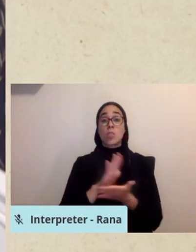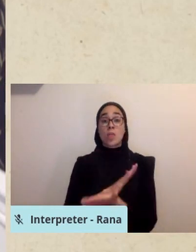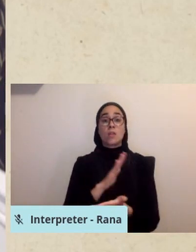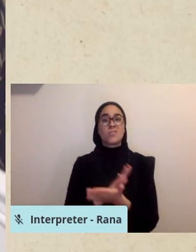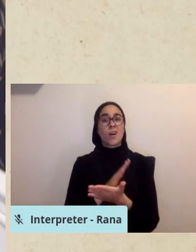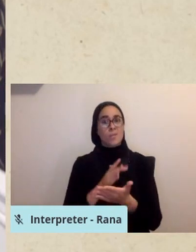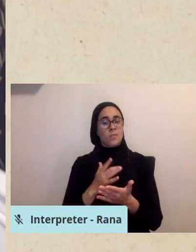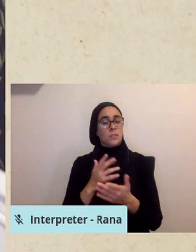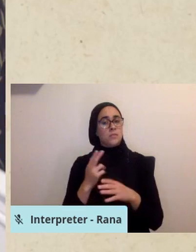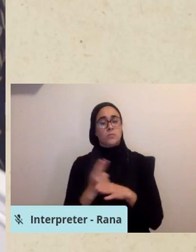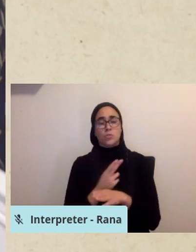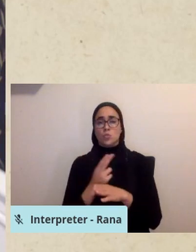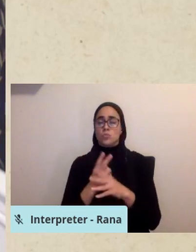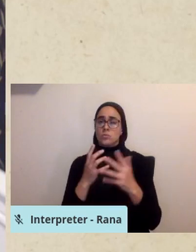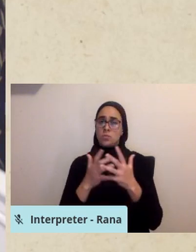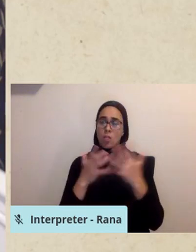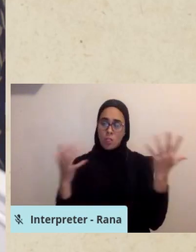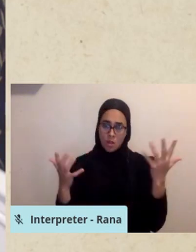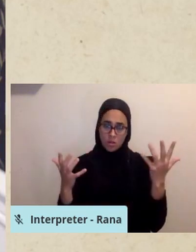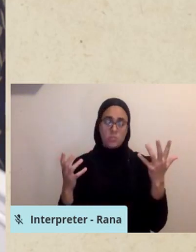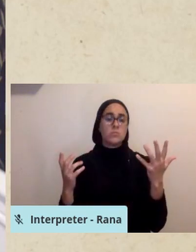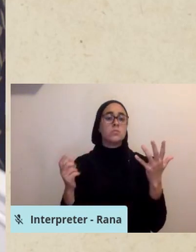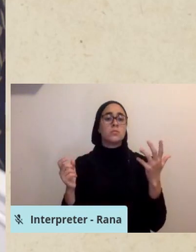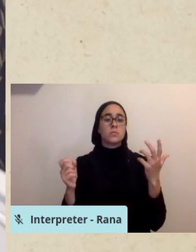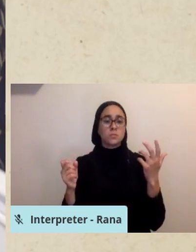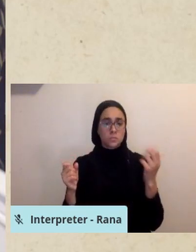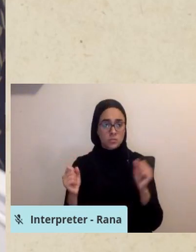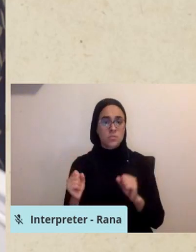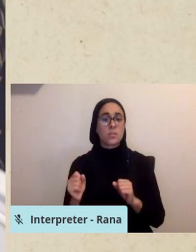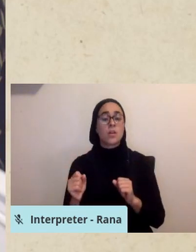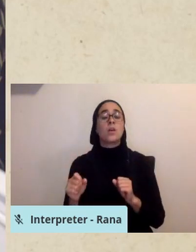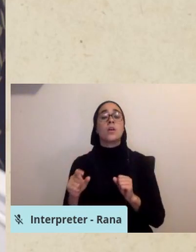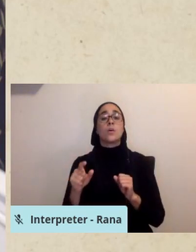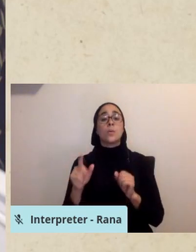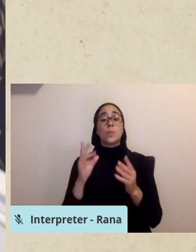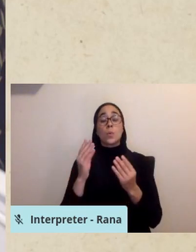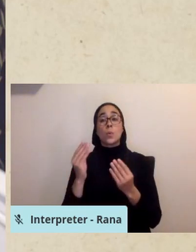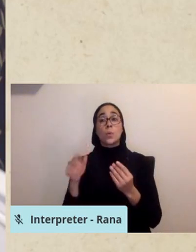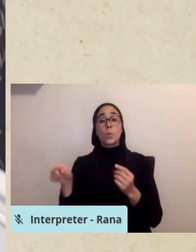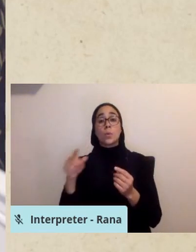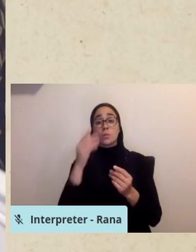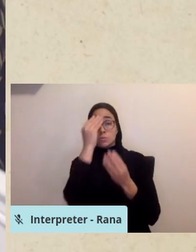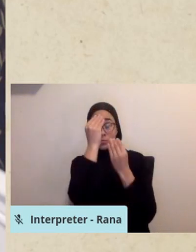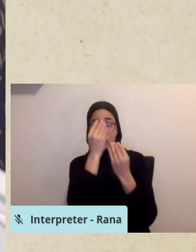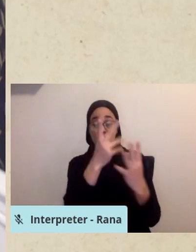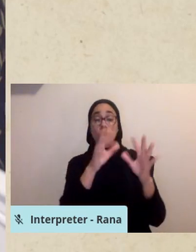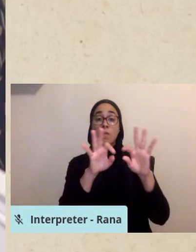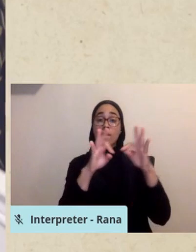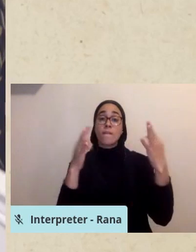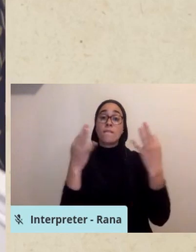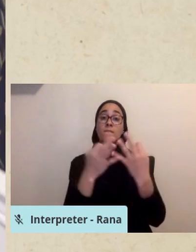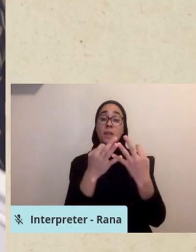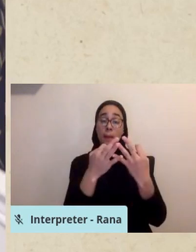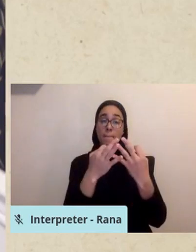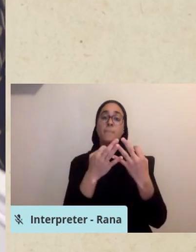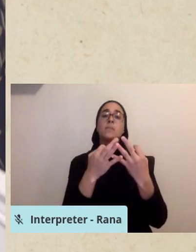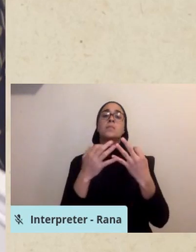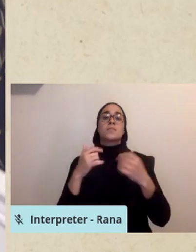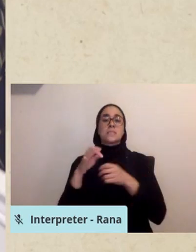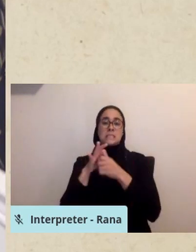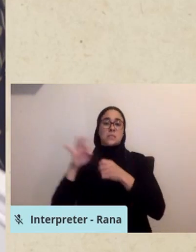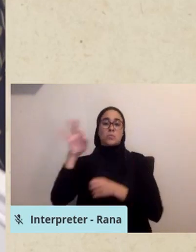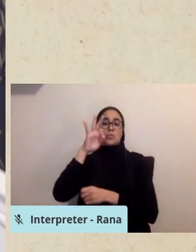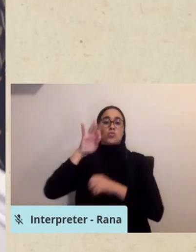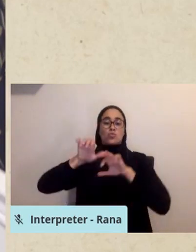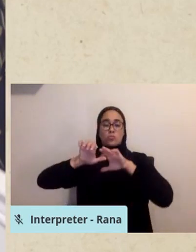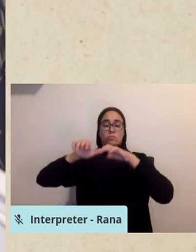heavy use. Bereavement calls to family that the spiritual care department performed detailed end of life